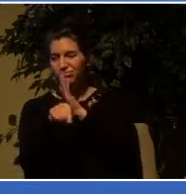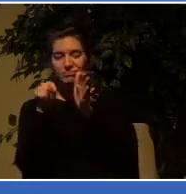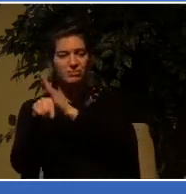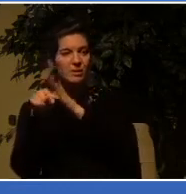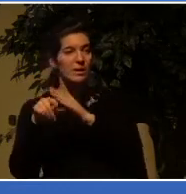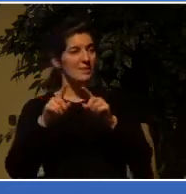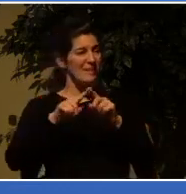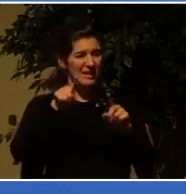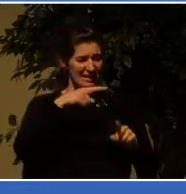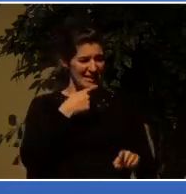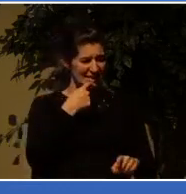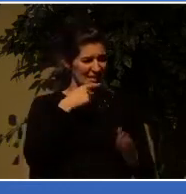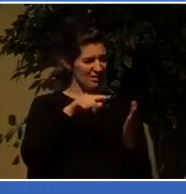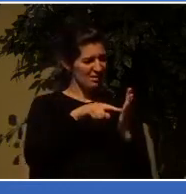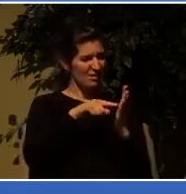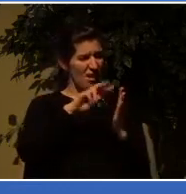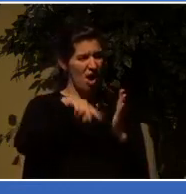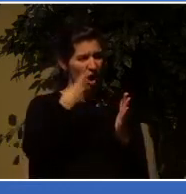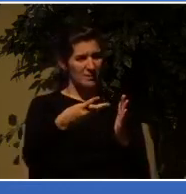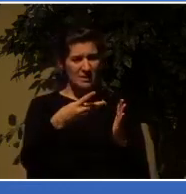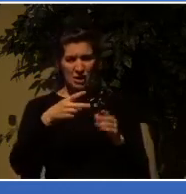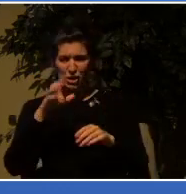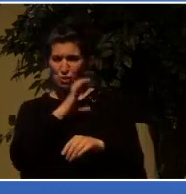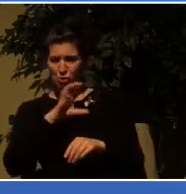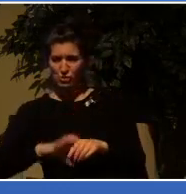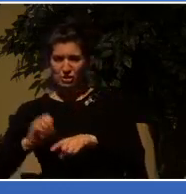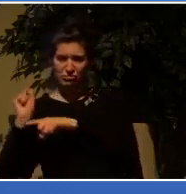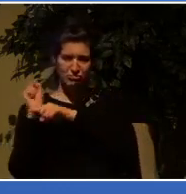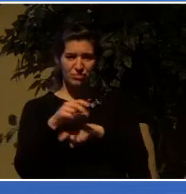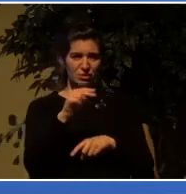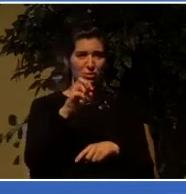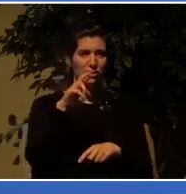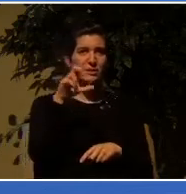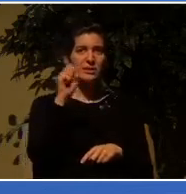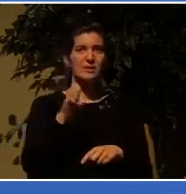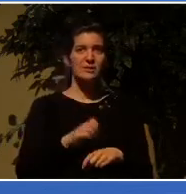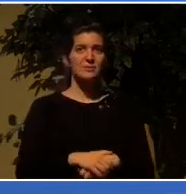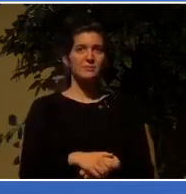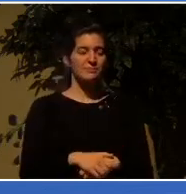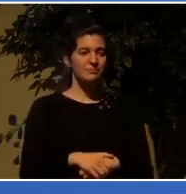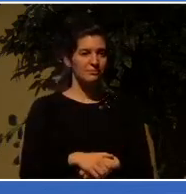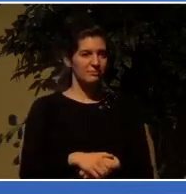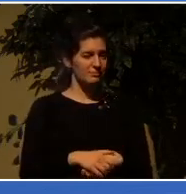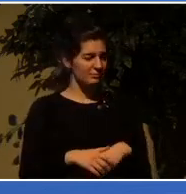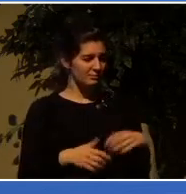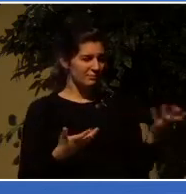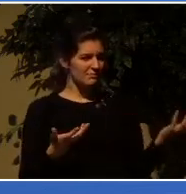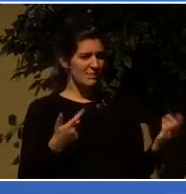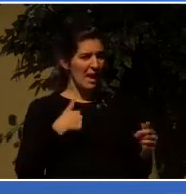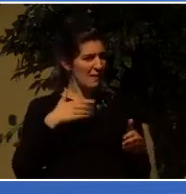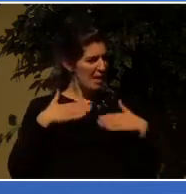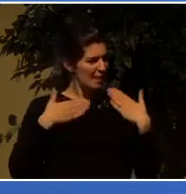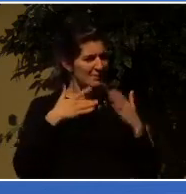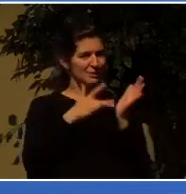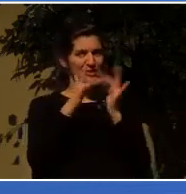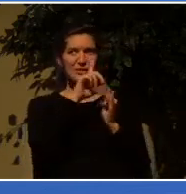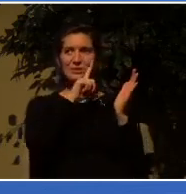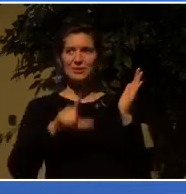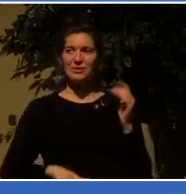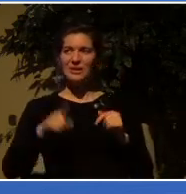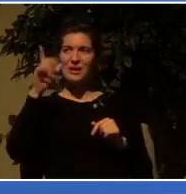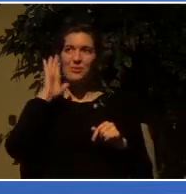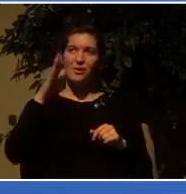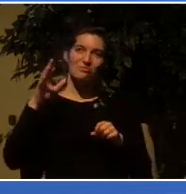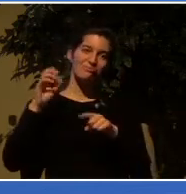thank you very much. You're welcome to your culture. I'm glad Jesus is Lord, and out of the end, he's going to win the battle. Just